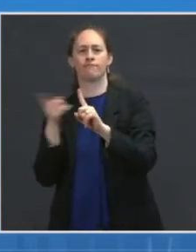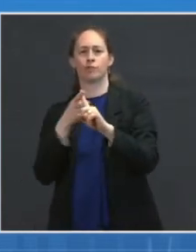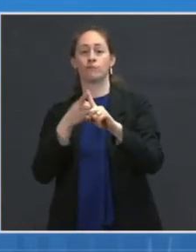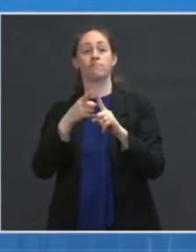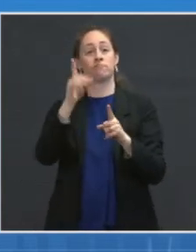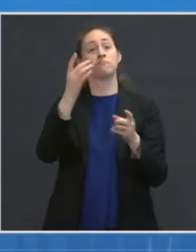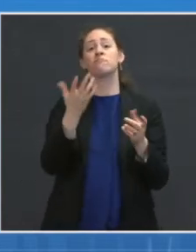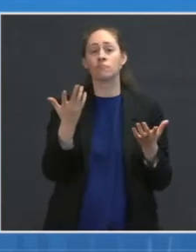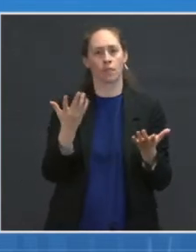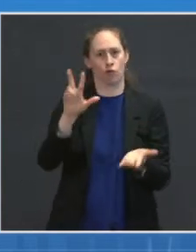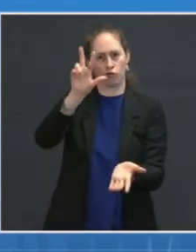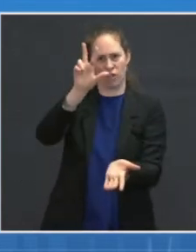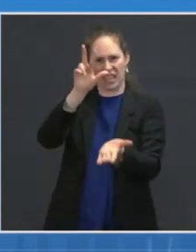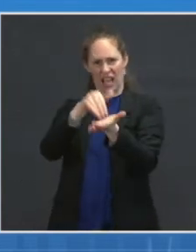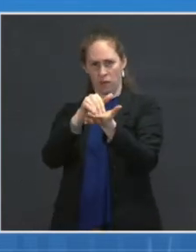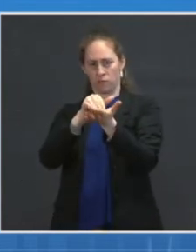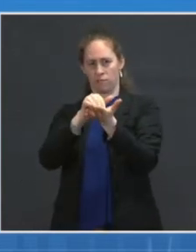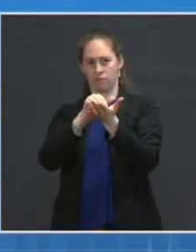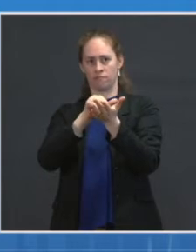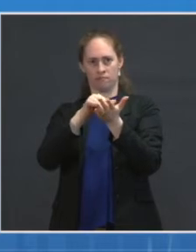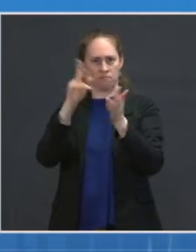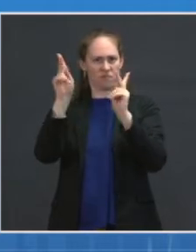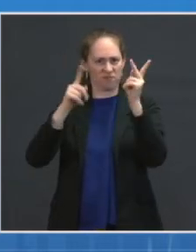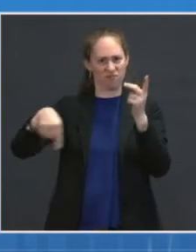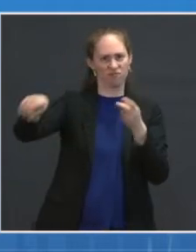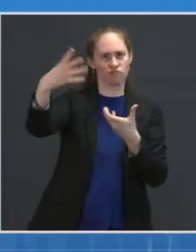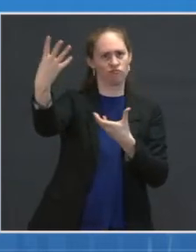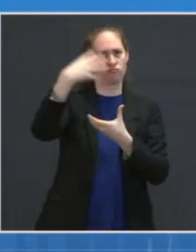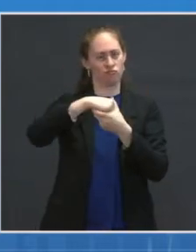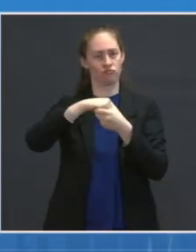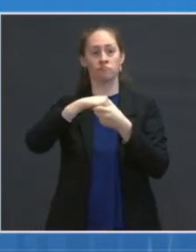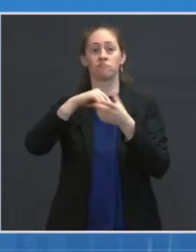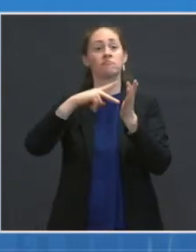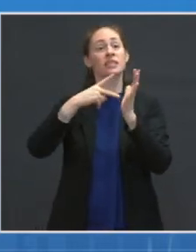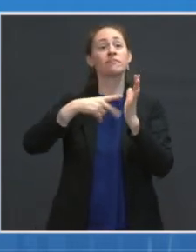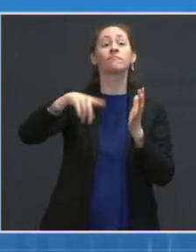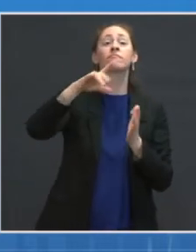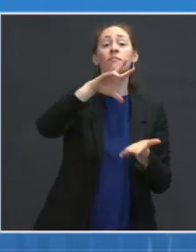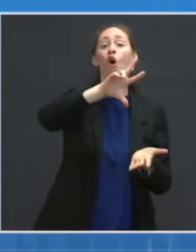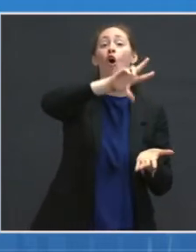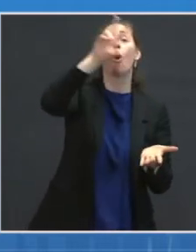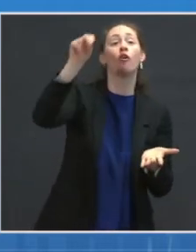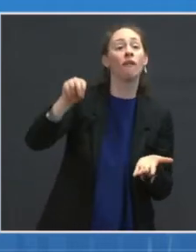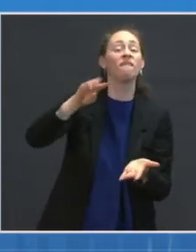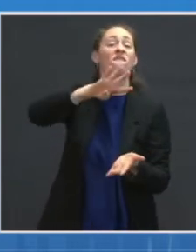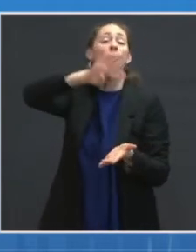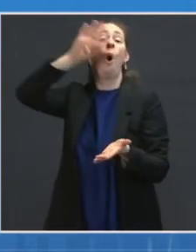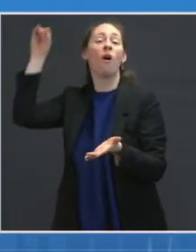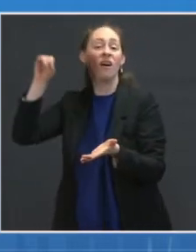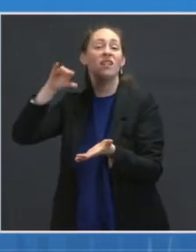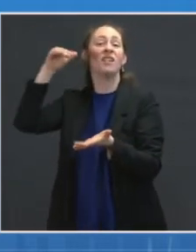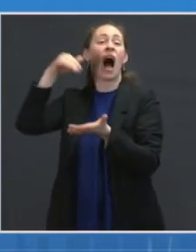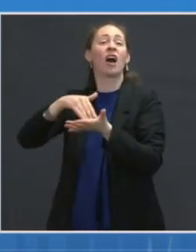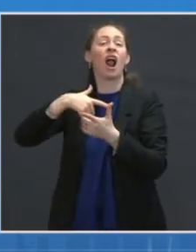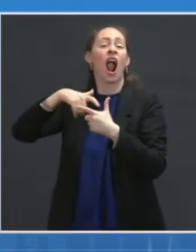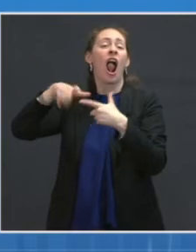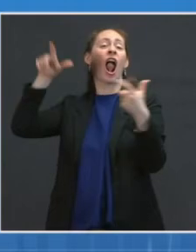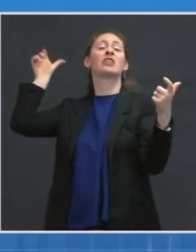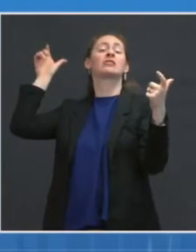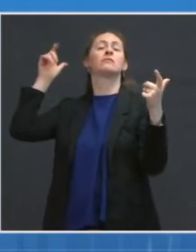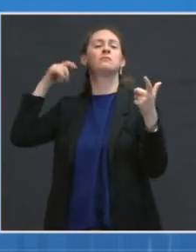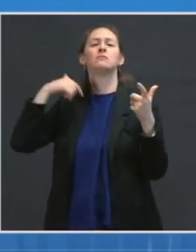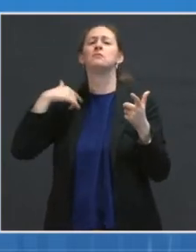right off, you're not dealing with the 30,000 and 44,000-person trial that gave the efficacy signal